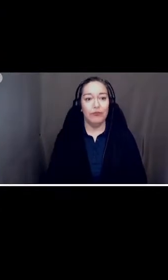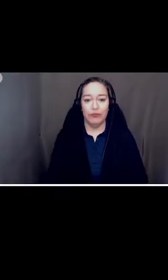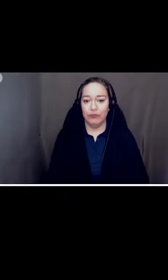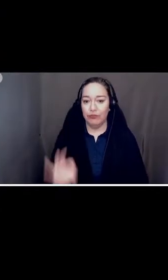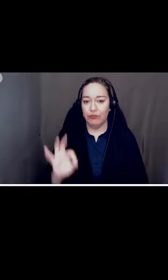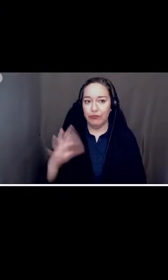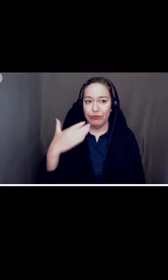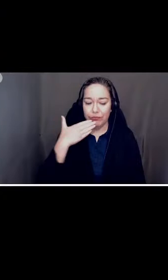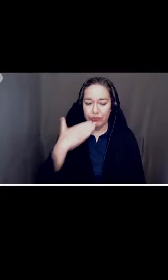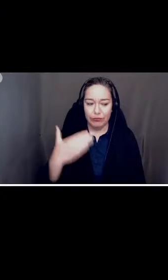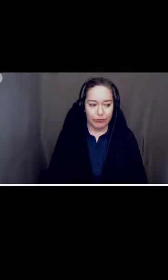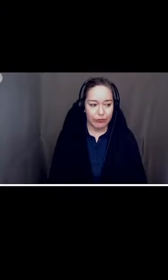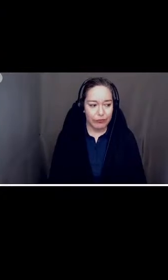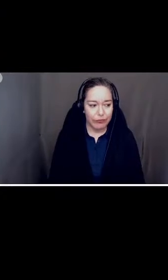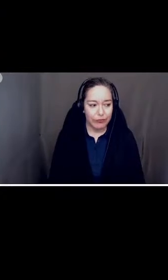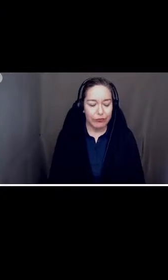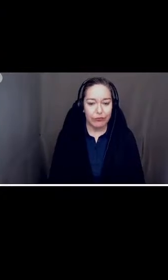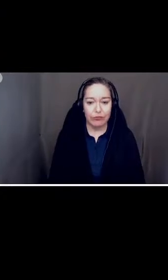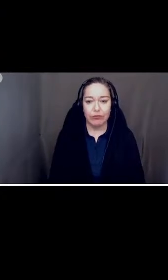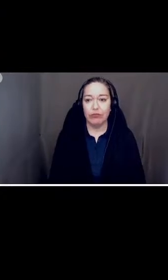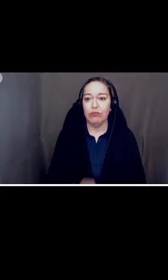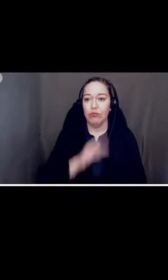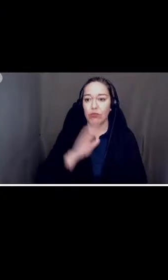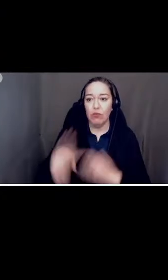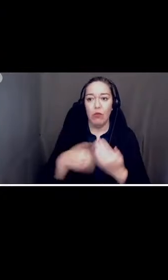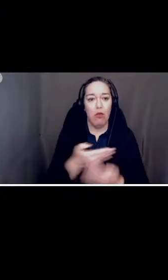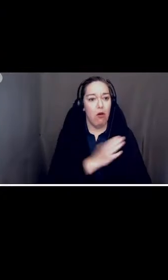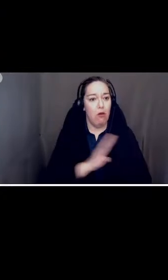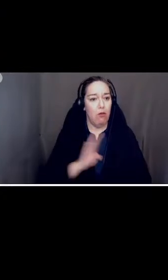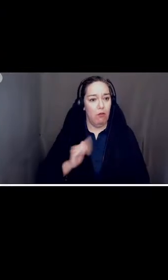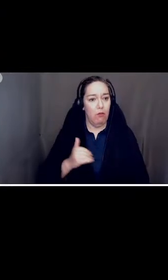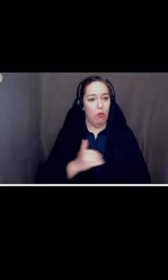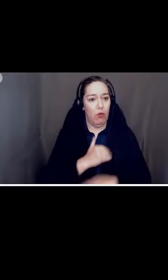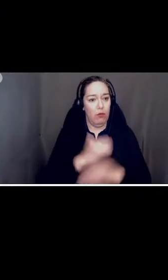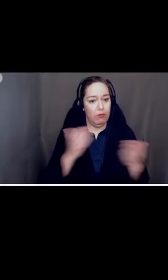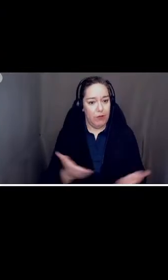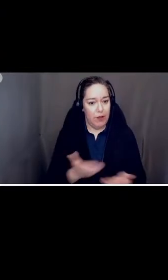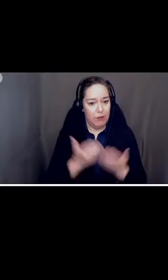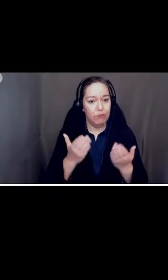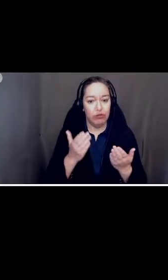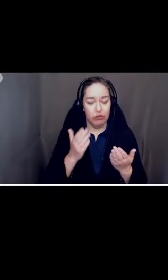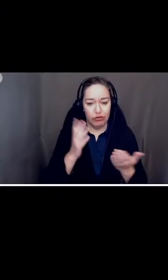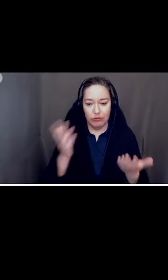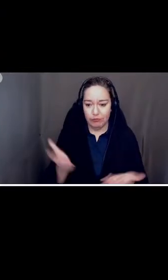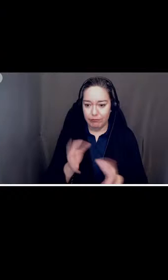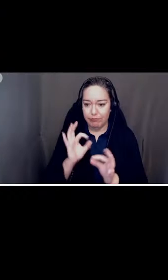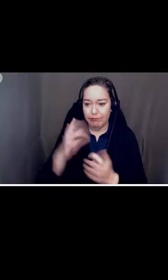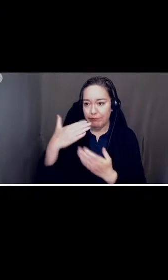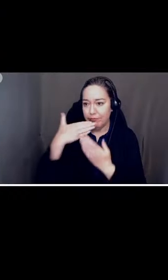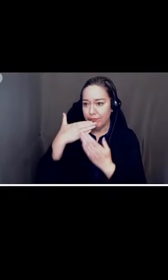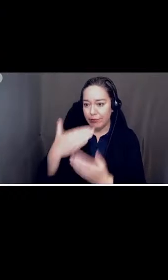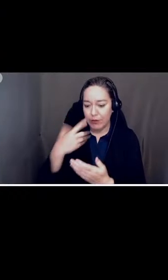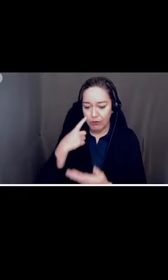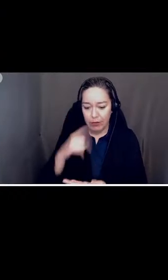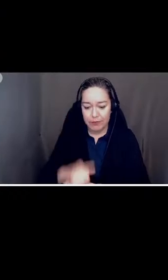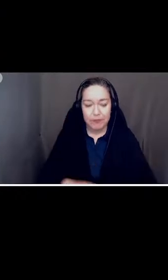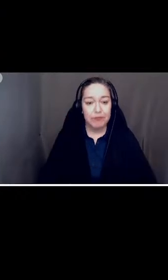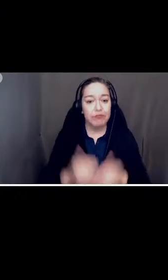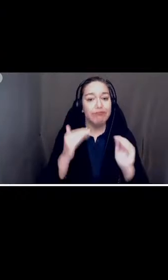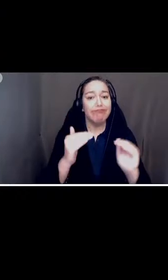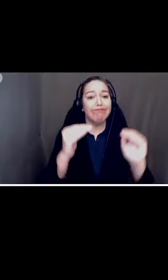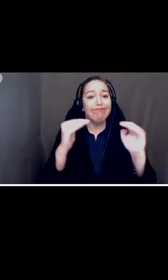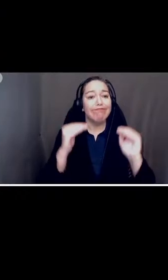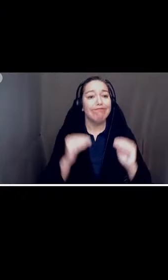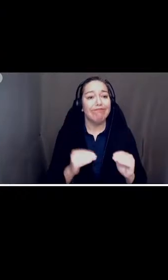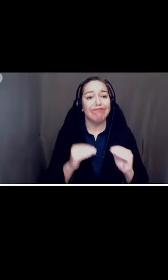Thank you. All the Board members are present and accounted for. thank you for that next item on the